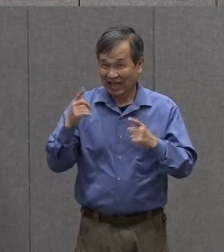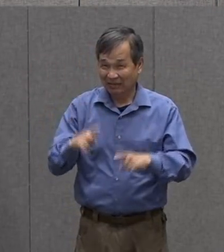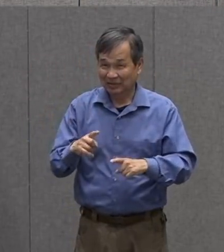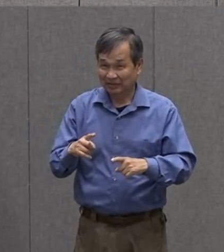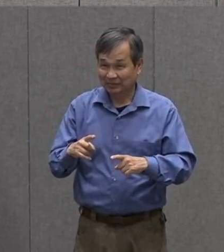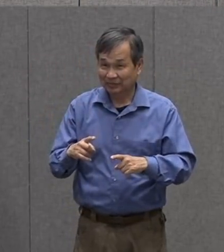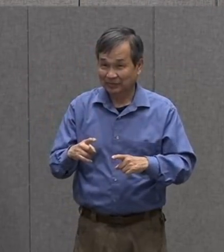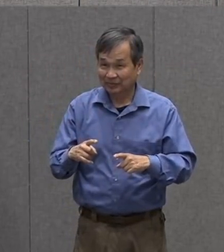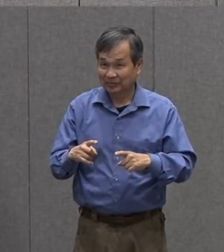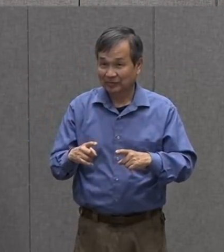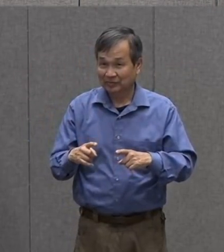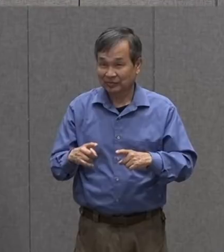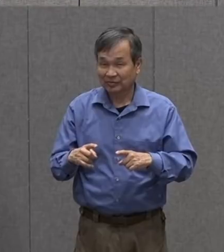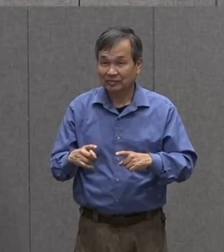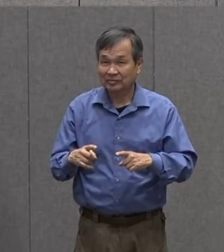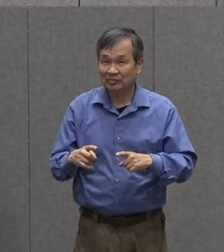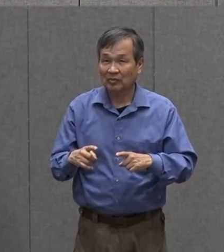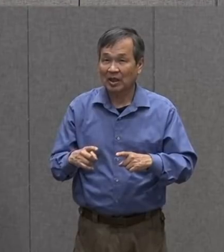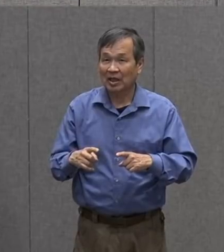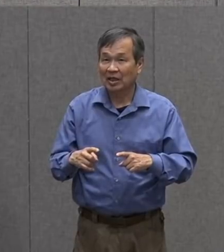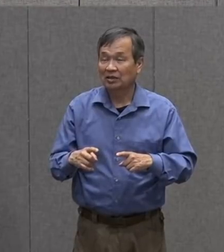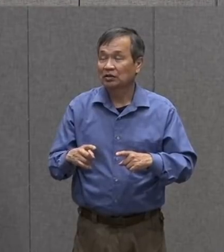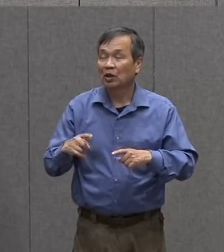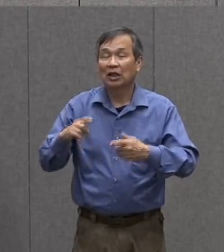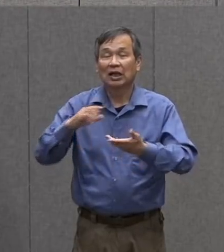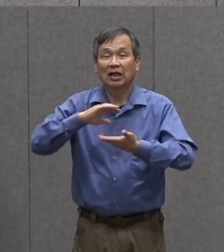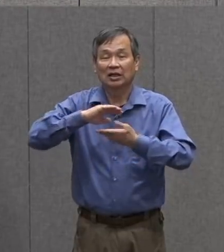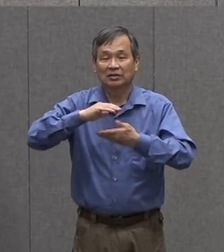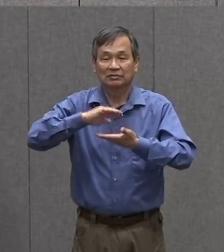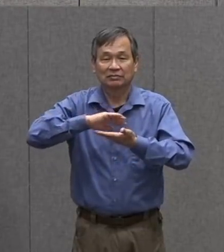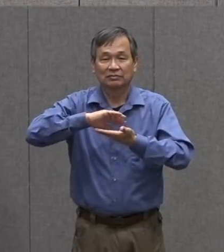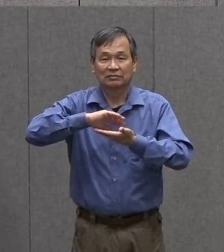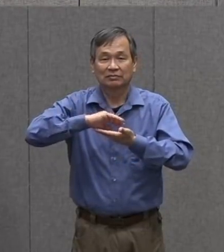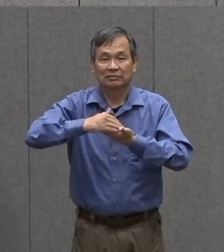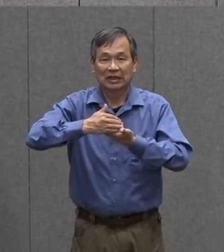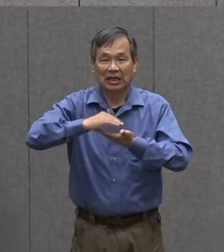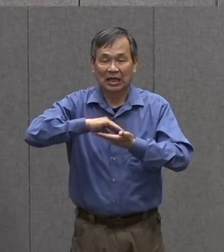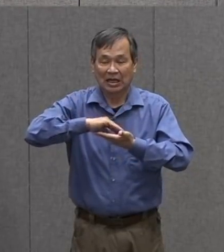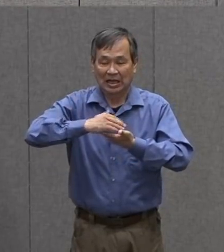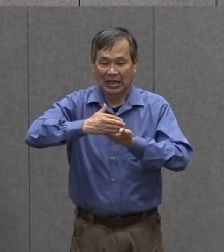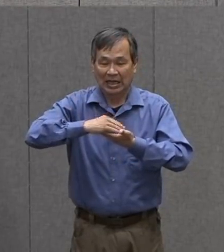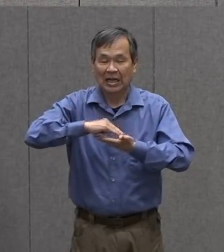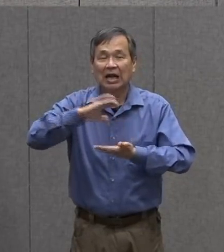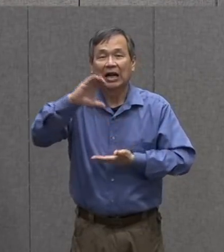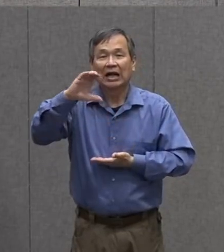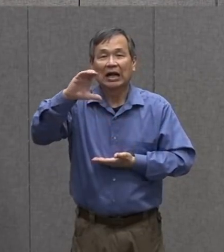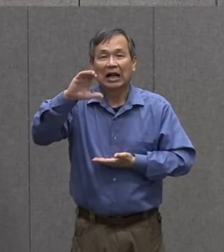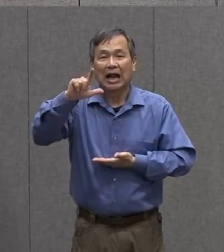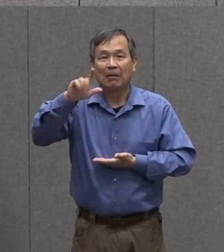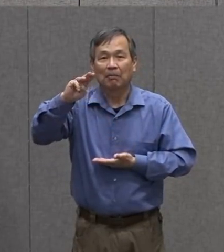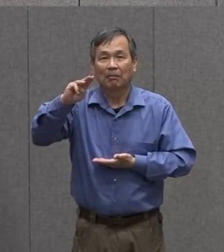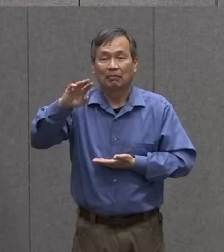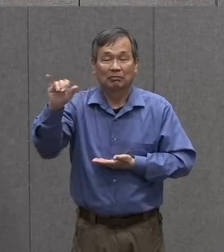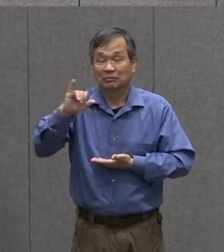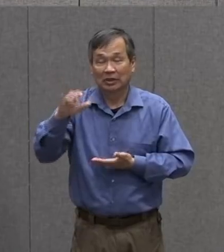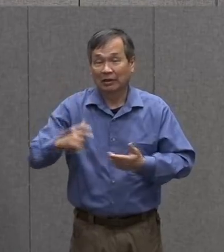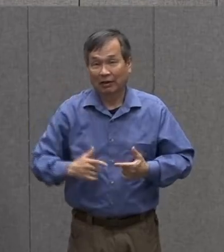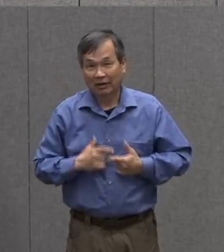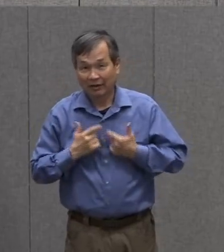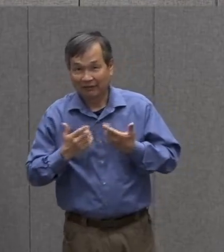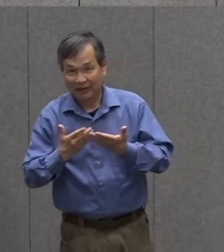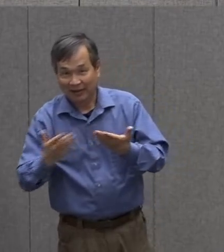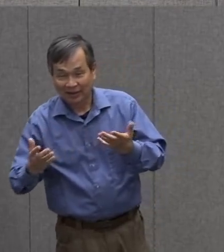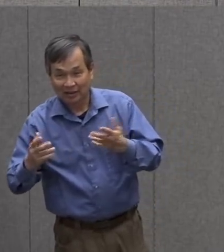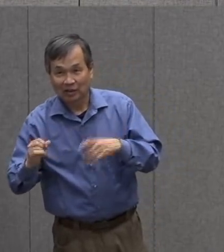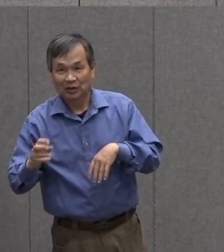want to open it like it's a clam which is a living thing it is a living thing we're going to open